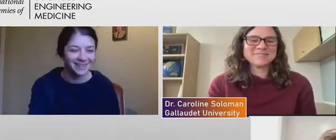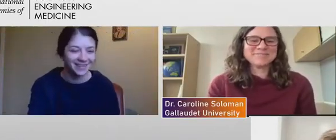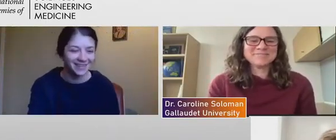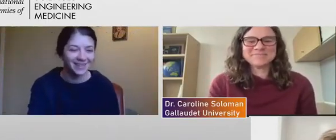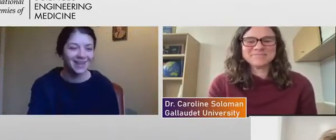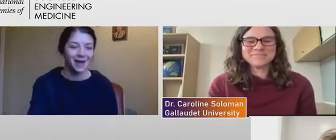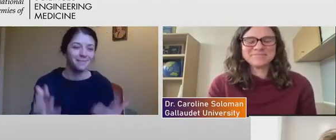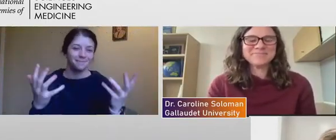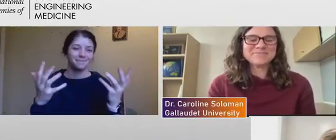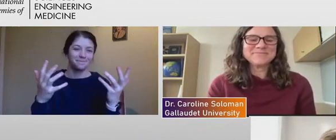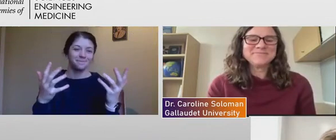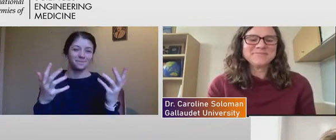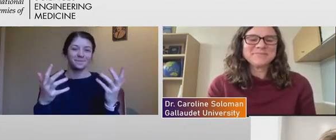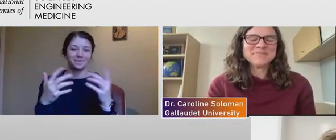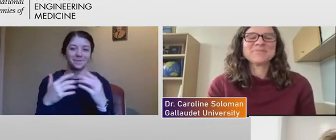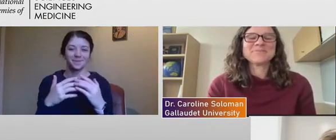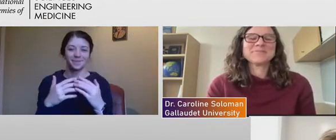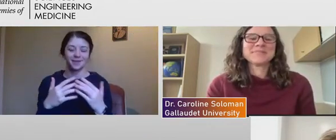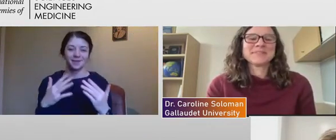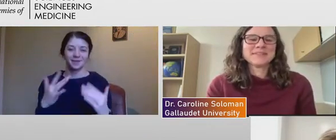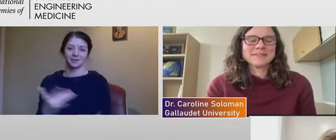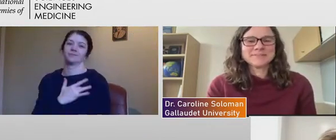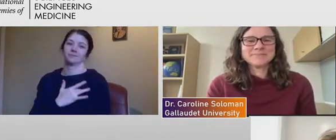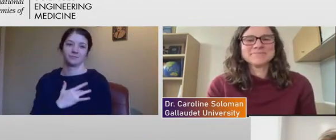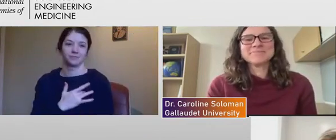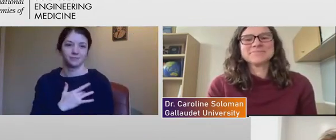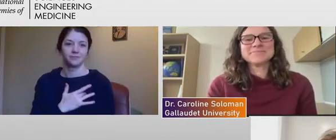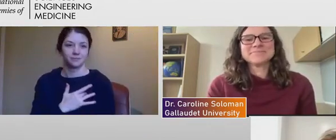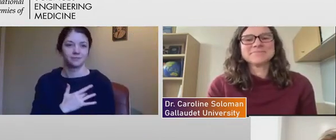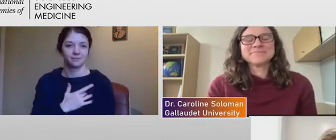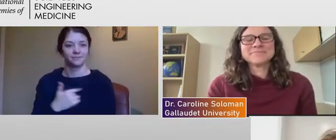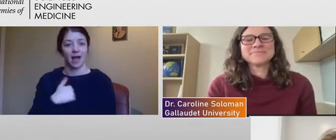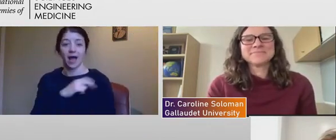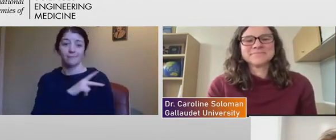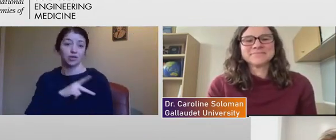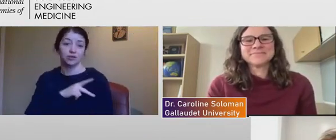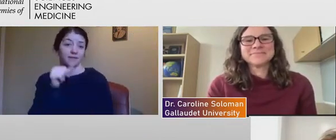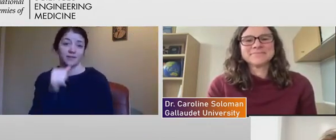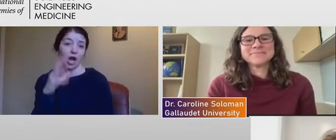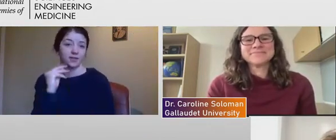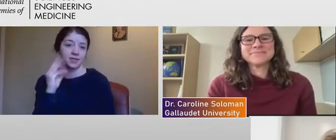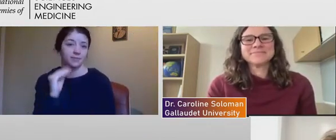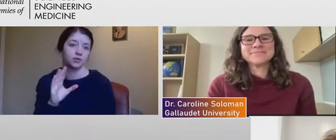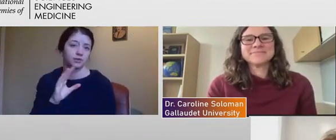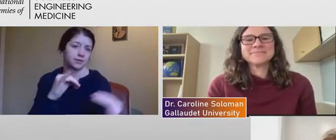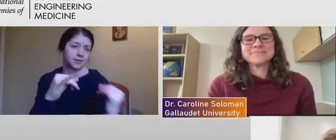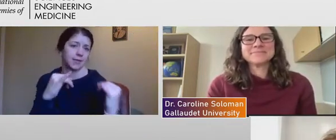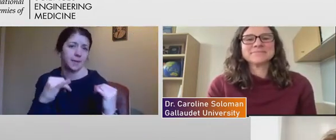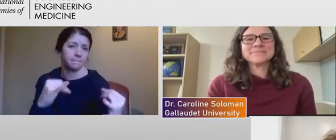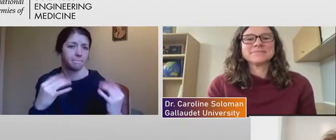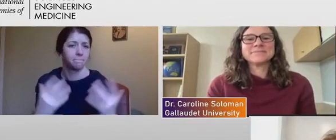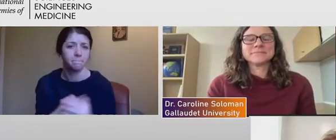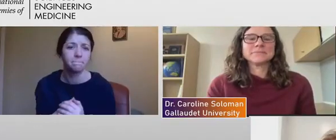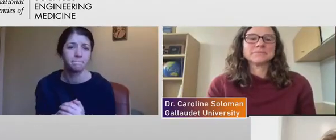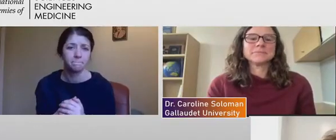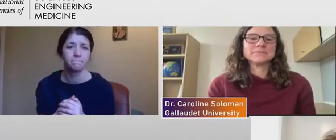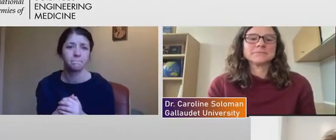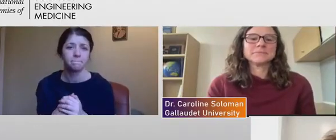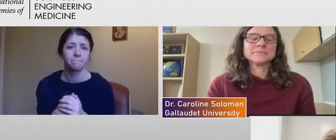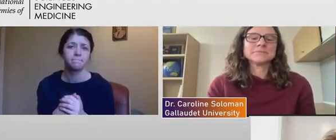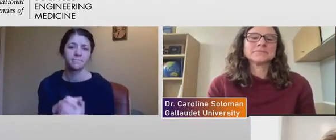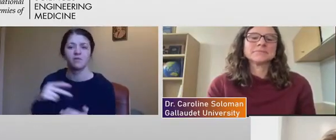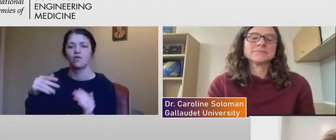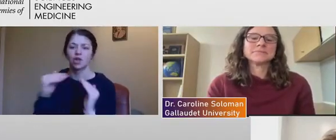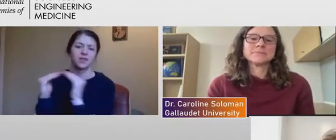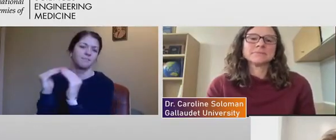yeah, well, it's fairly very moving. And I, I have personally not experienced that, I guess, at least from the peer review